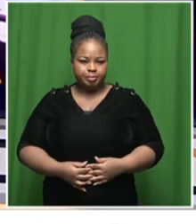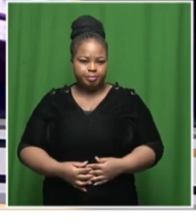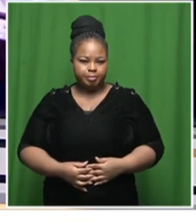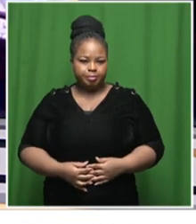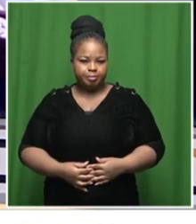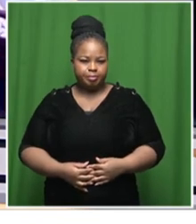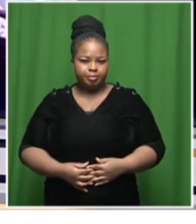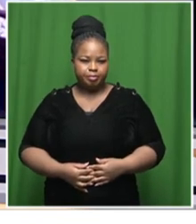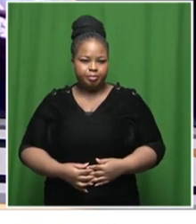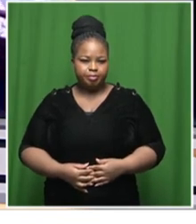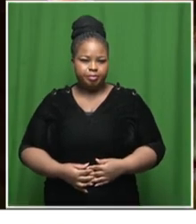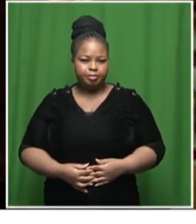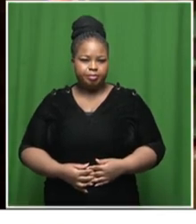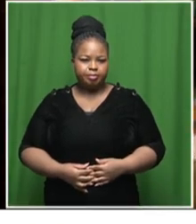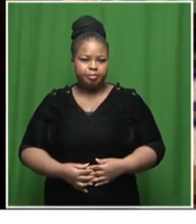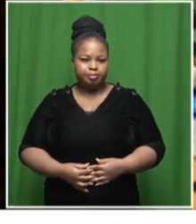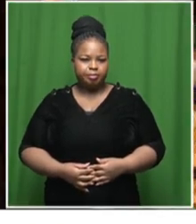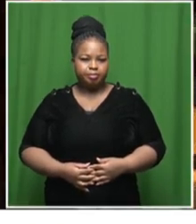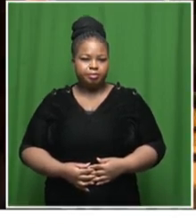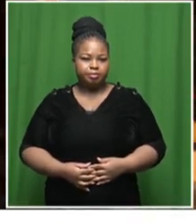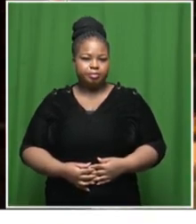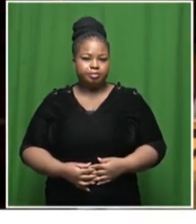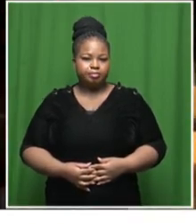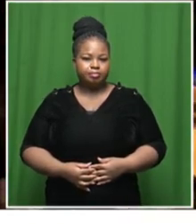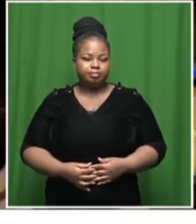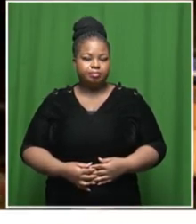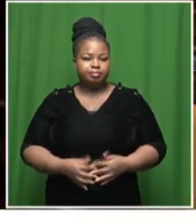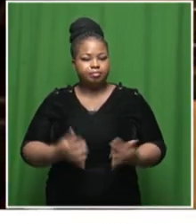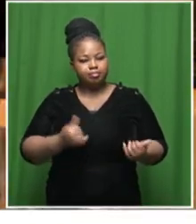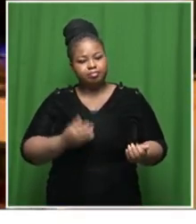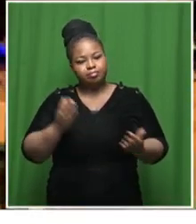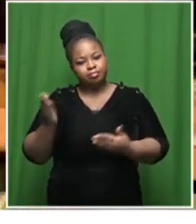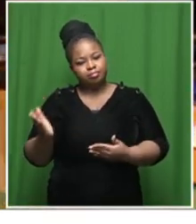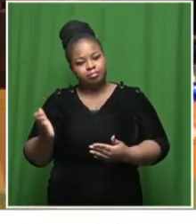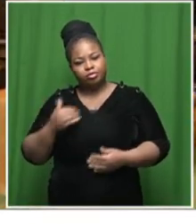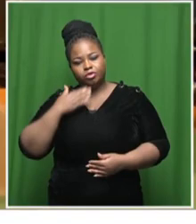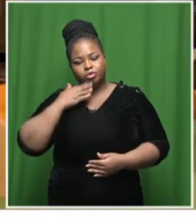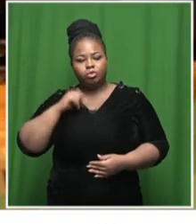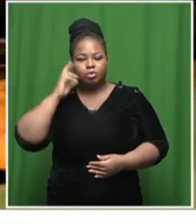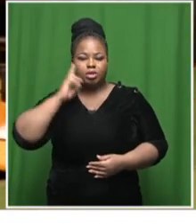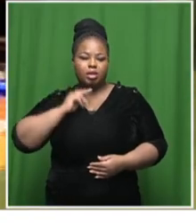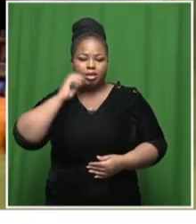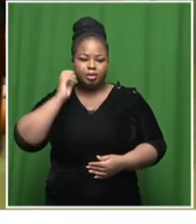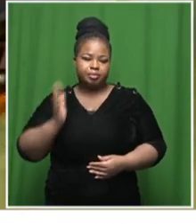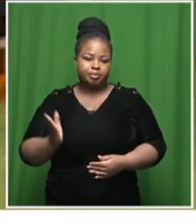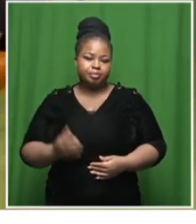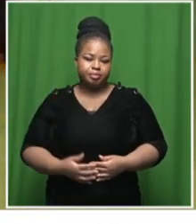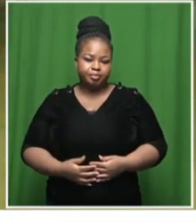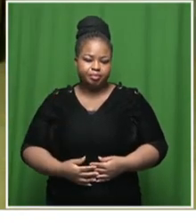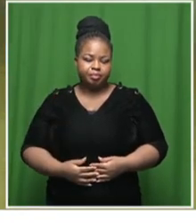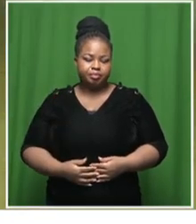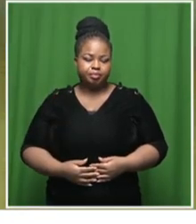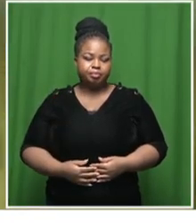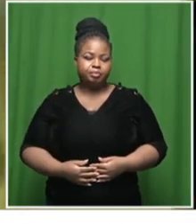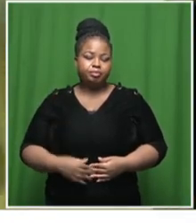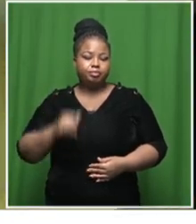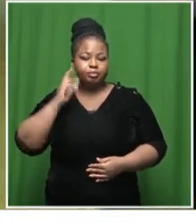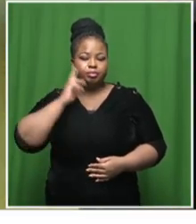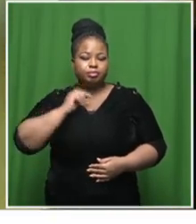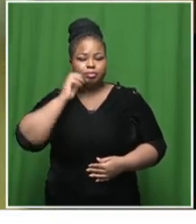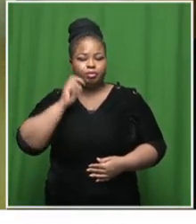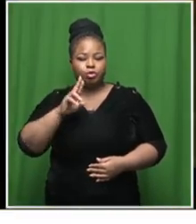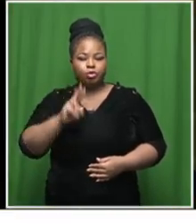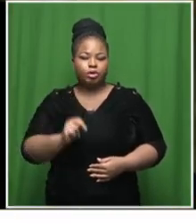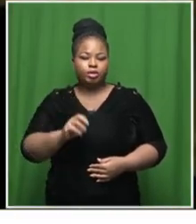and I'll give the floor to Her Excellency Naledi Pandor Pandor echoed the